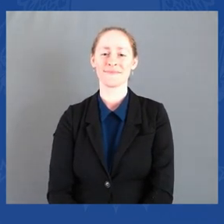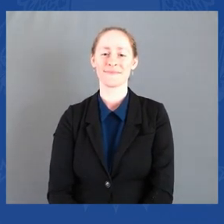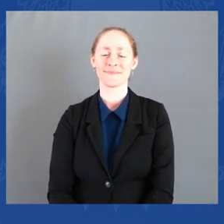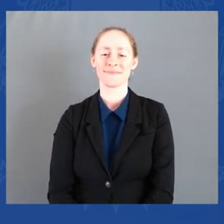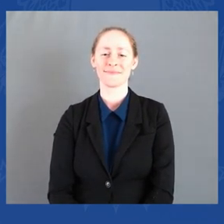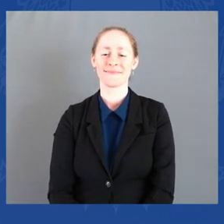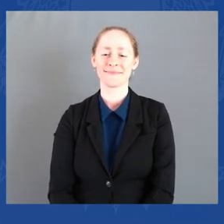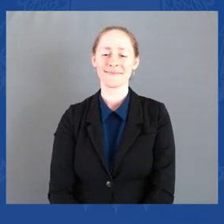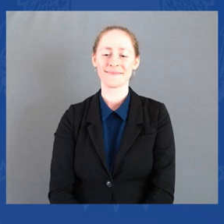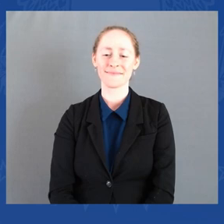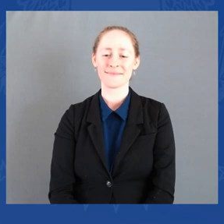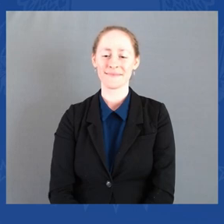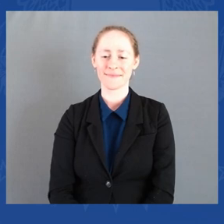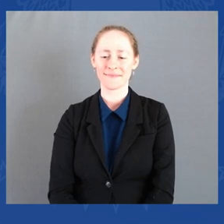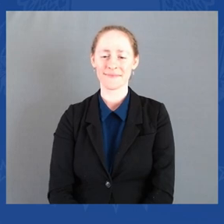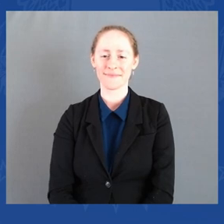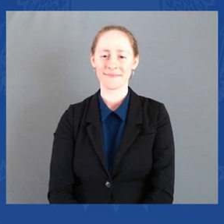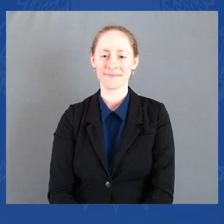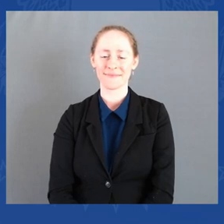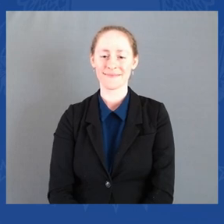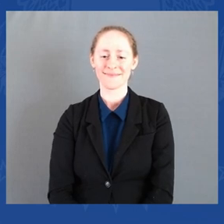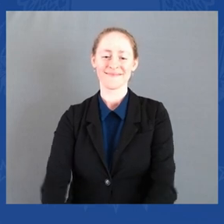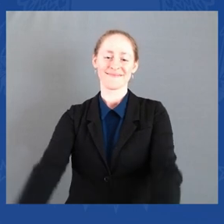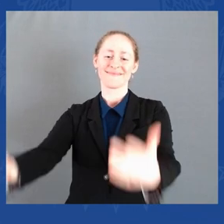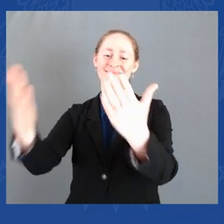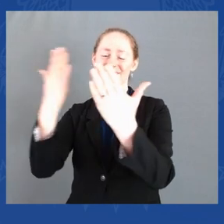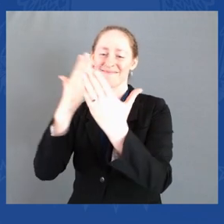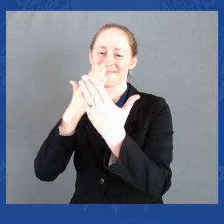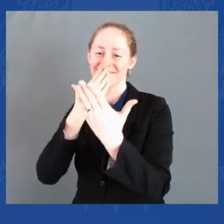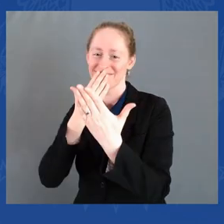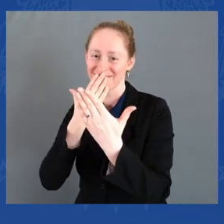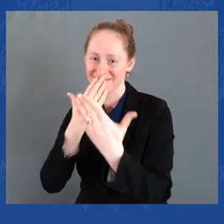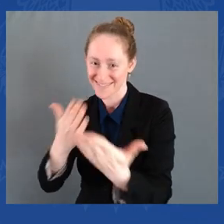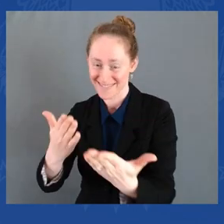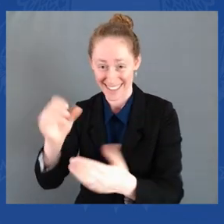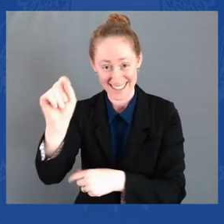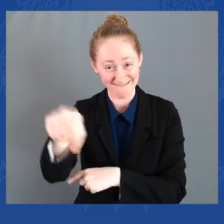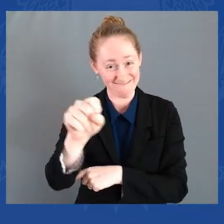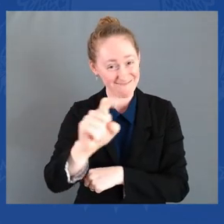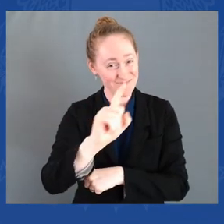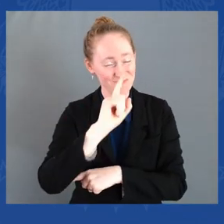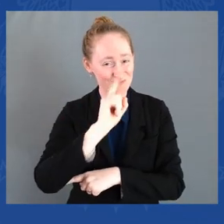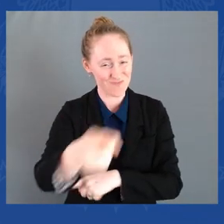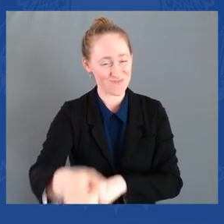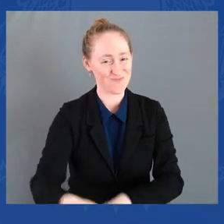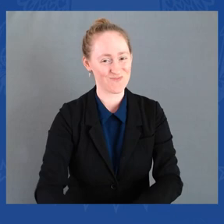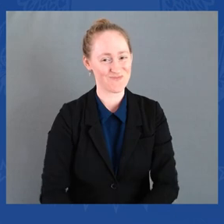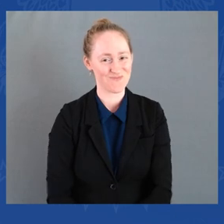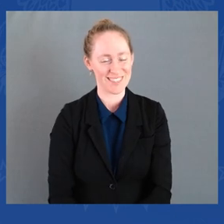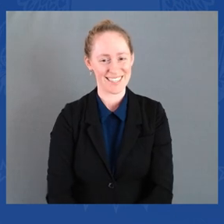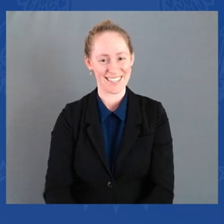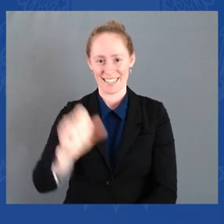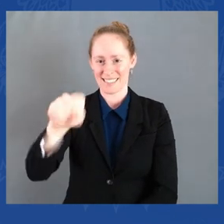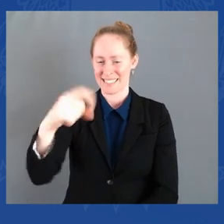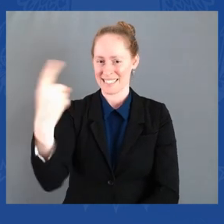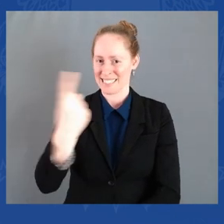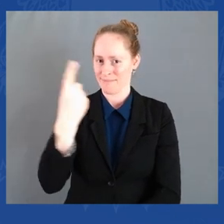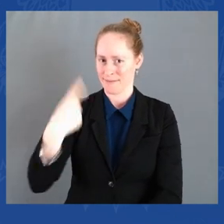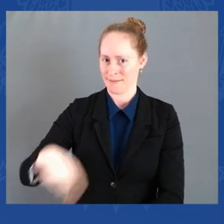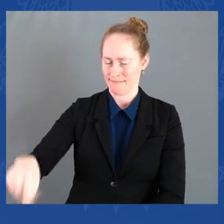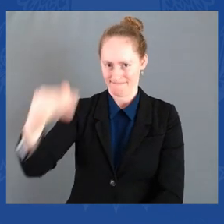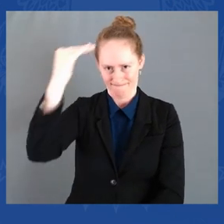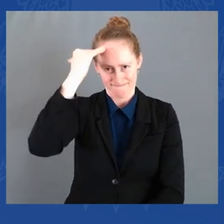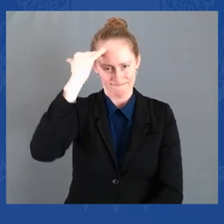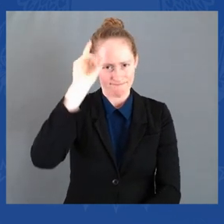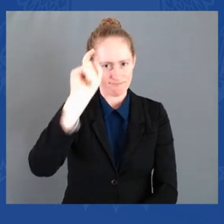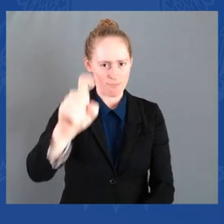Thank you, Ambassador Tai. It is true. There is something we all know that we must always honor the mothers, the aunties,